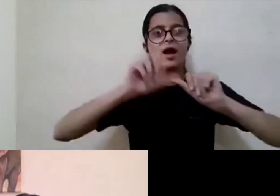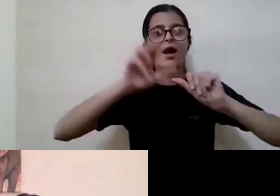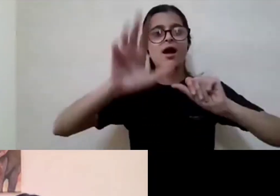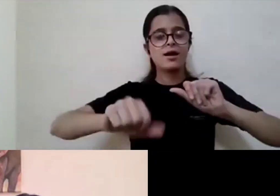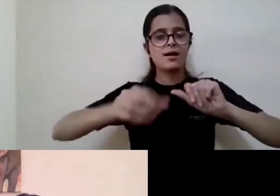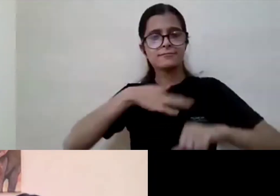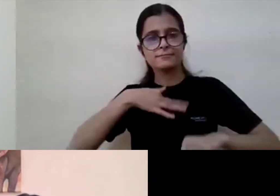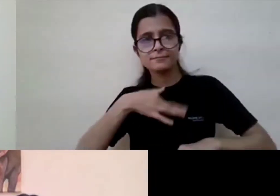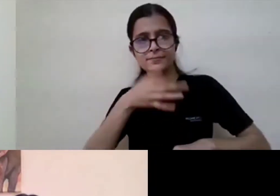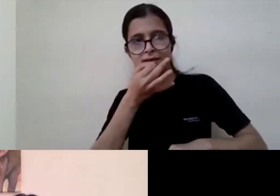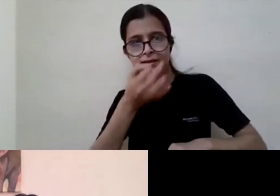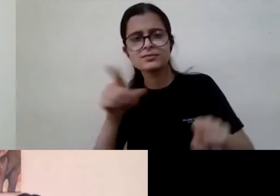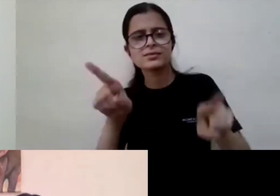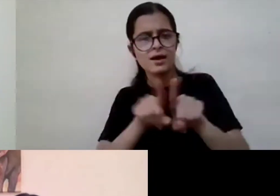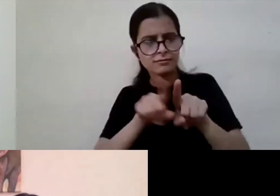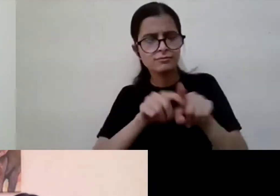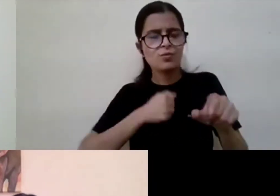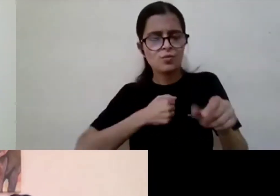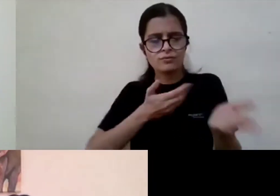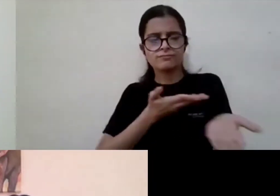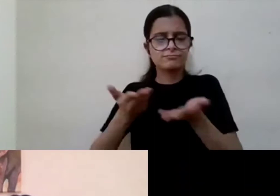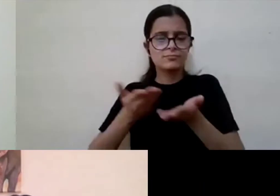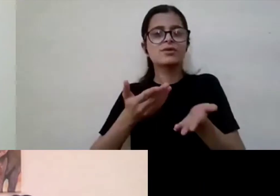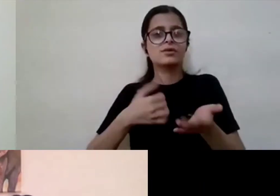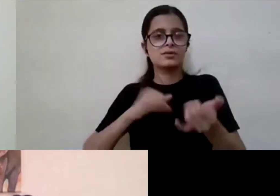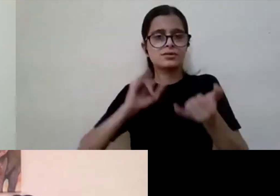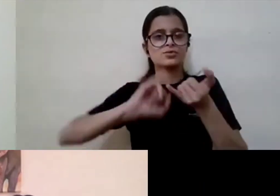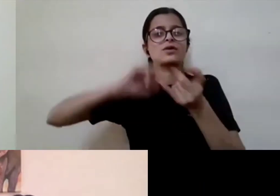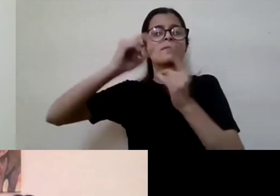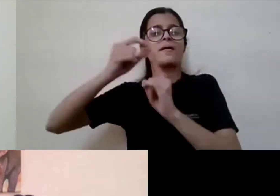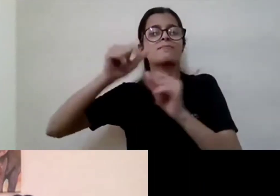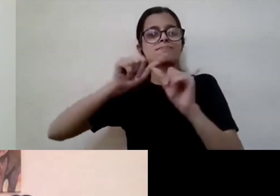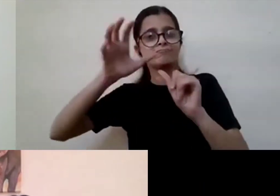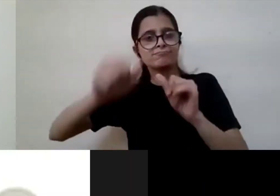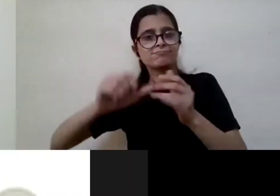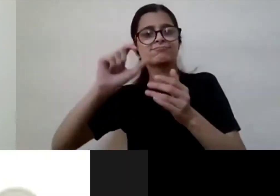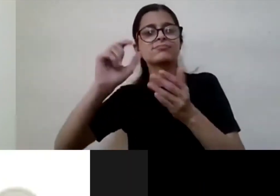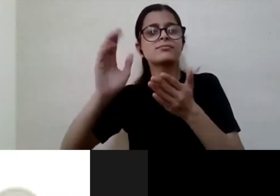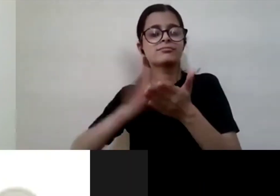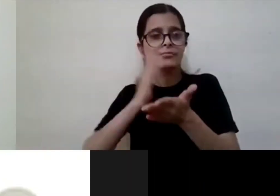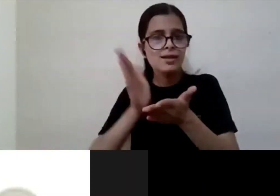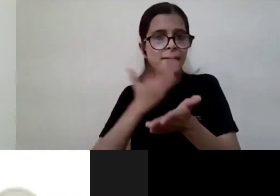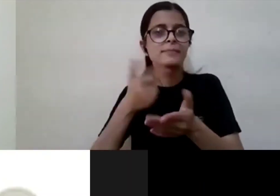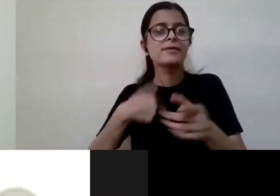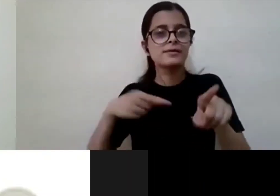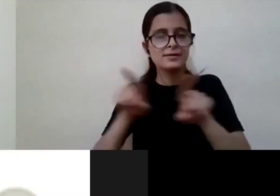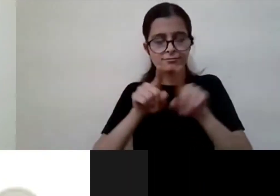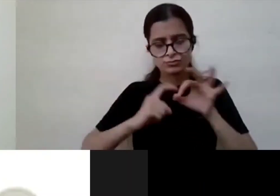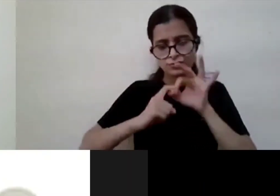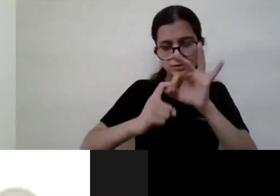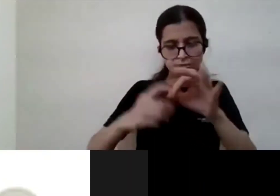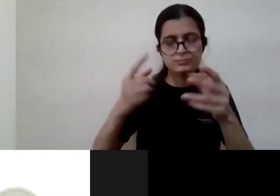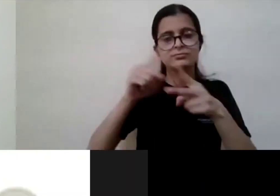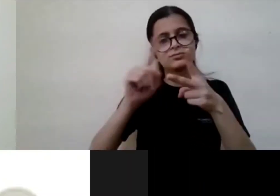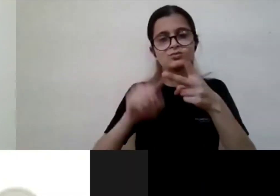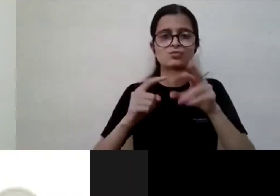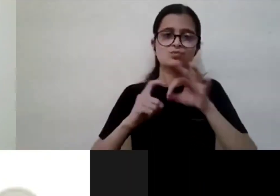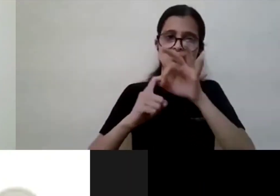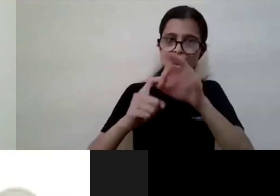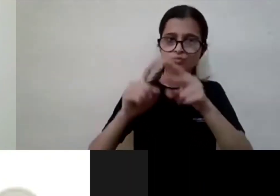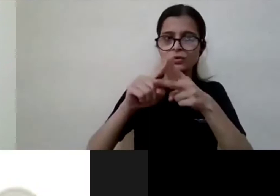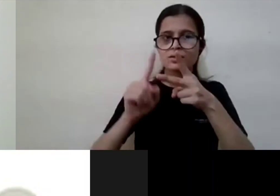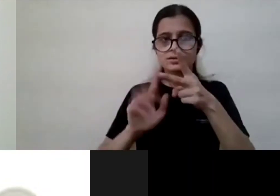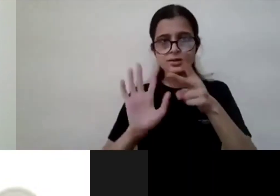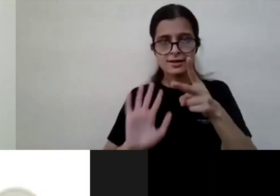uh taking the facility from sugar my poster color so my question uh to you is actually two questions i have